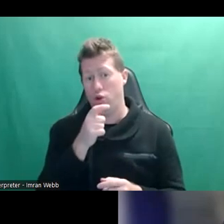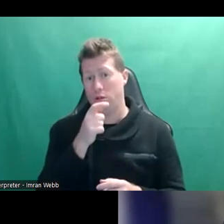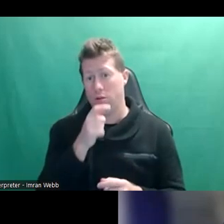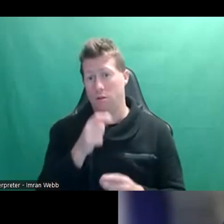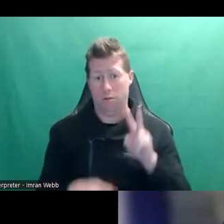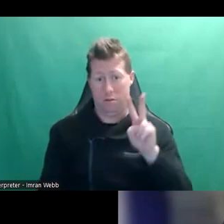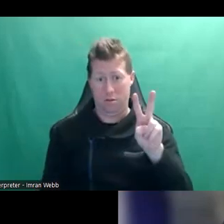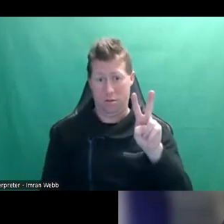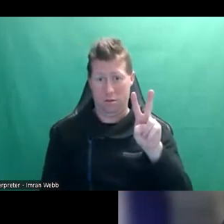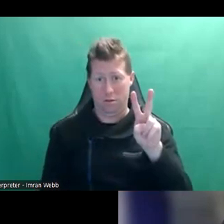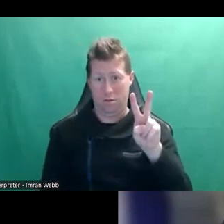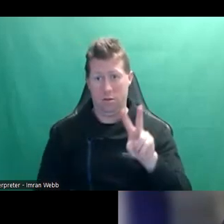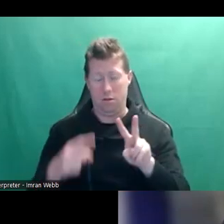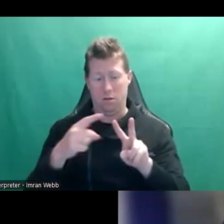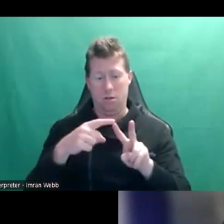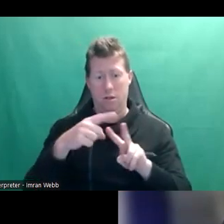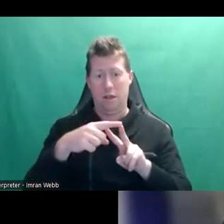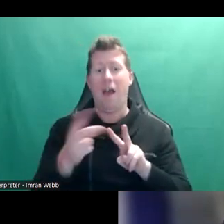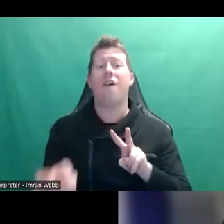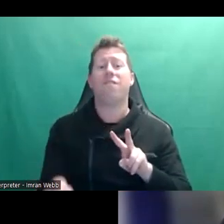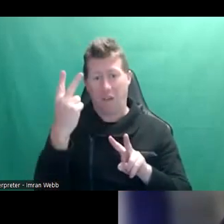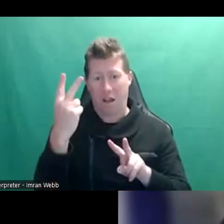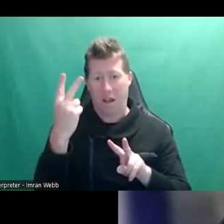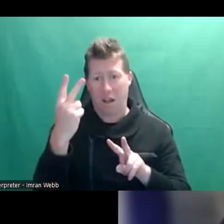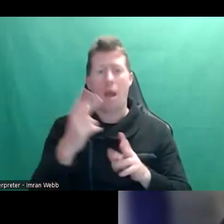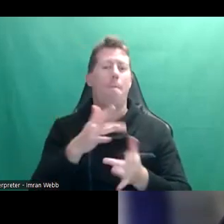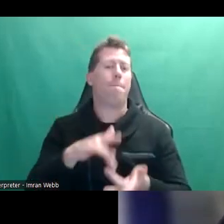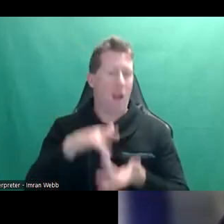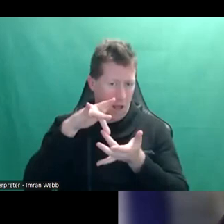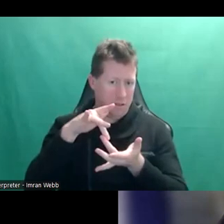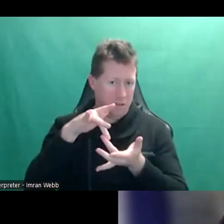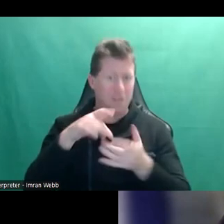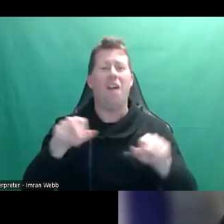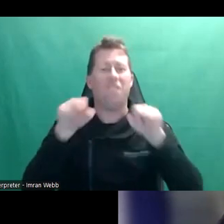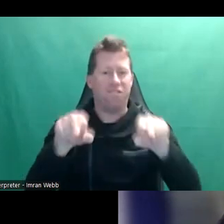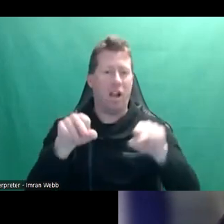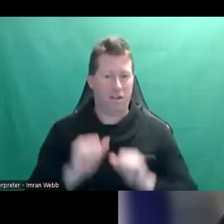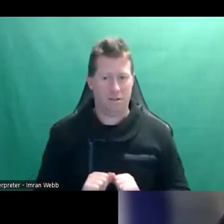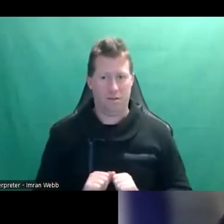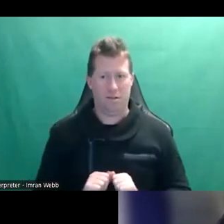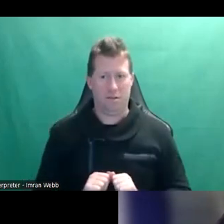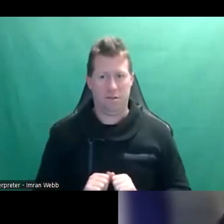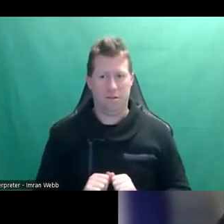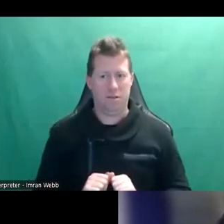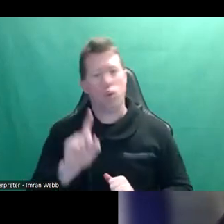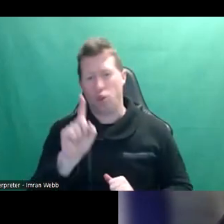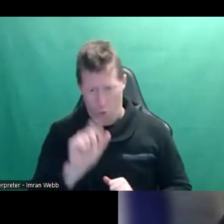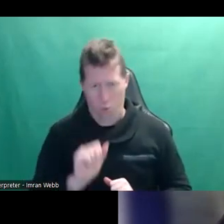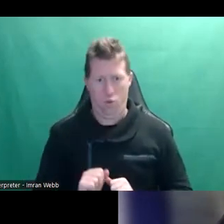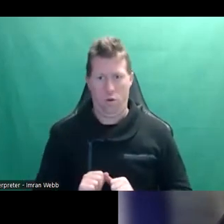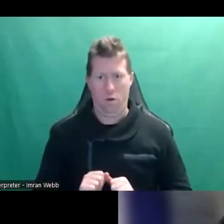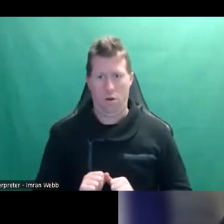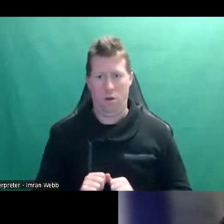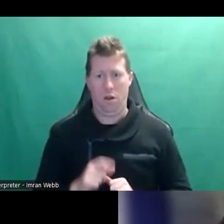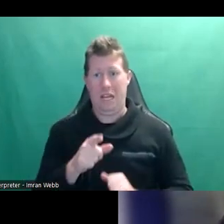these home. Fuck politeness. Fuck politeness. It's going to, it is so a